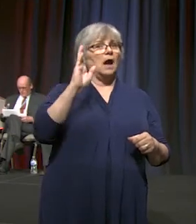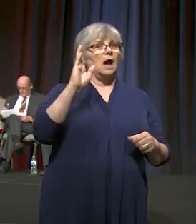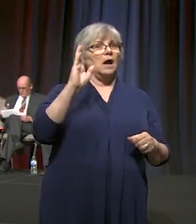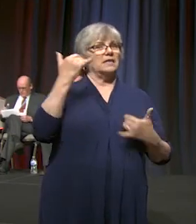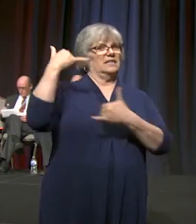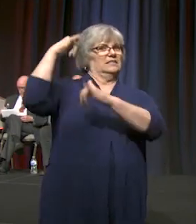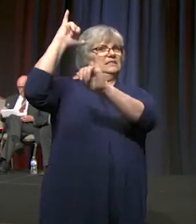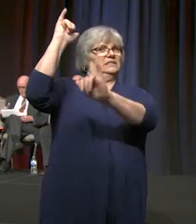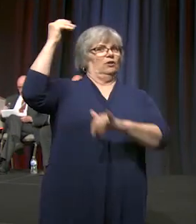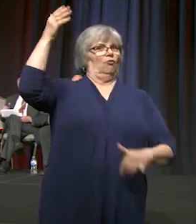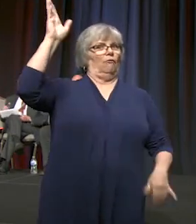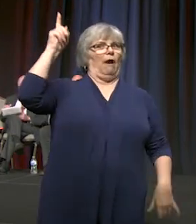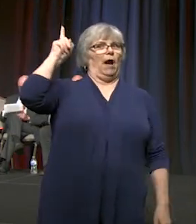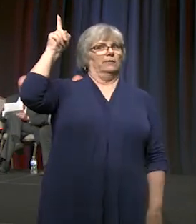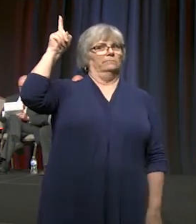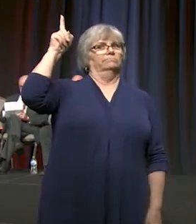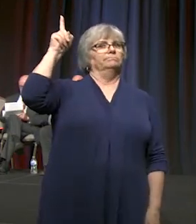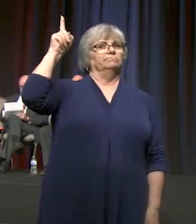God.